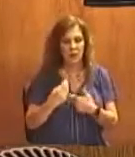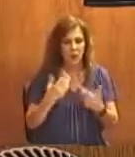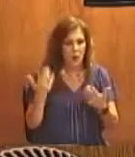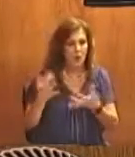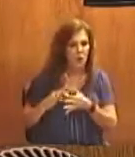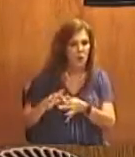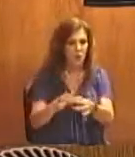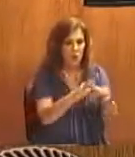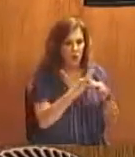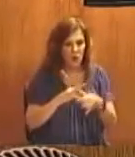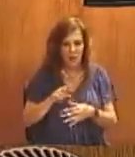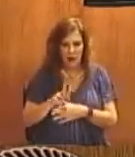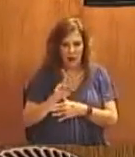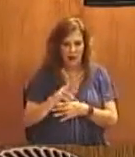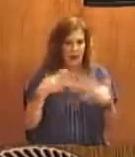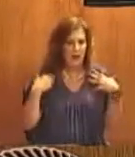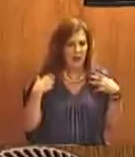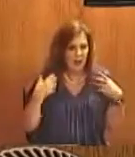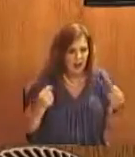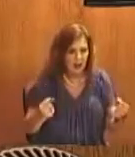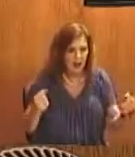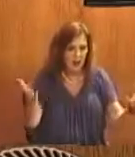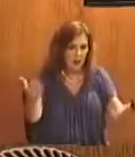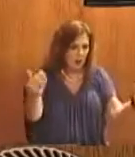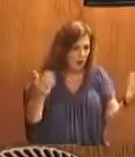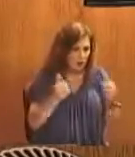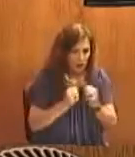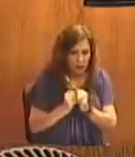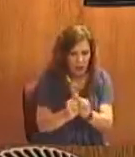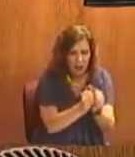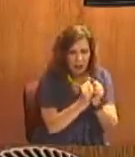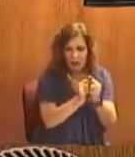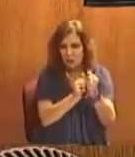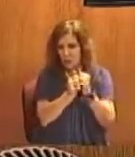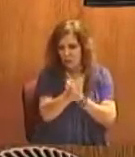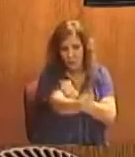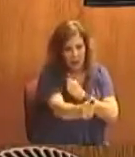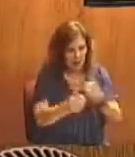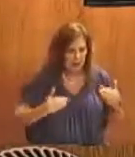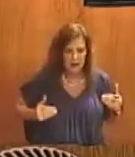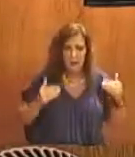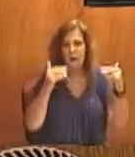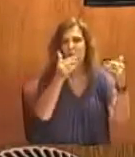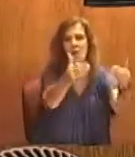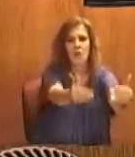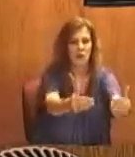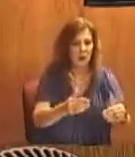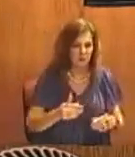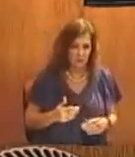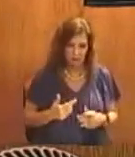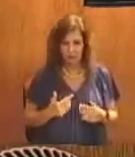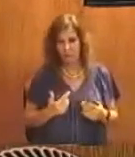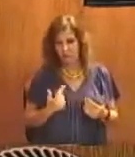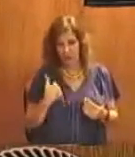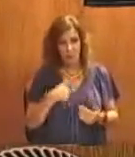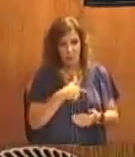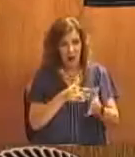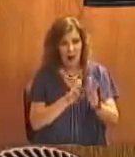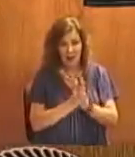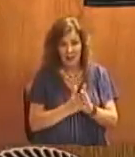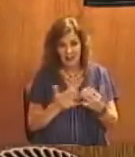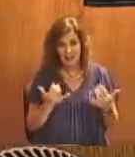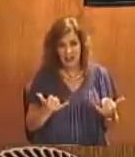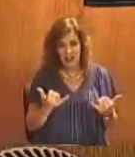healing let's come together let's get past this let's move forward what we are all asking here today